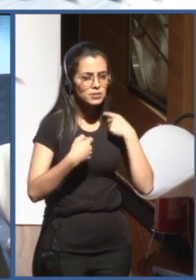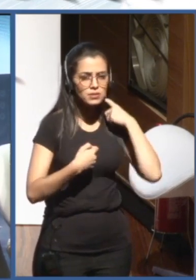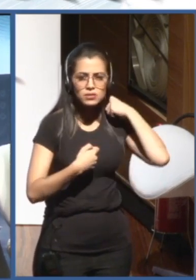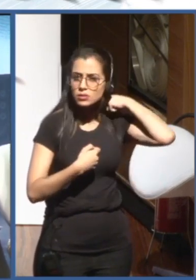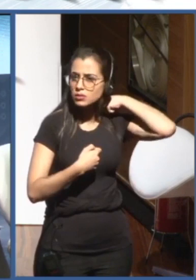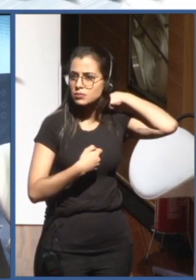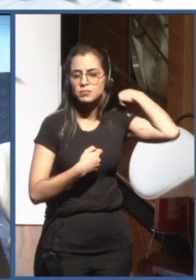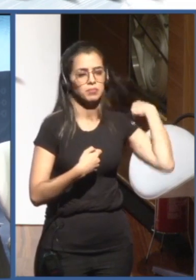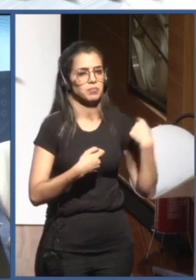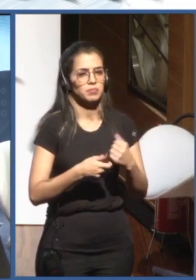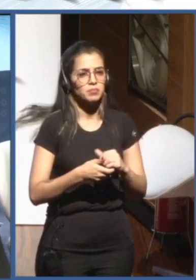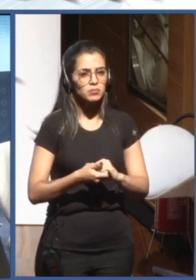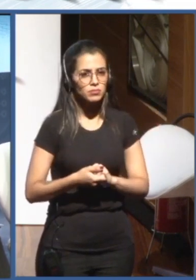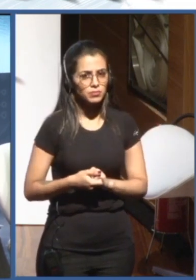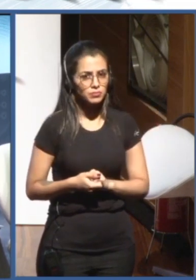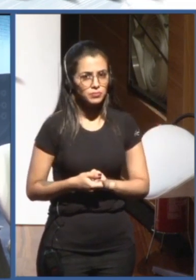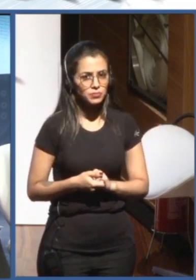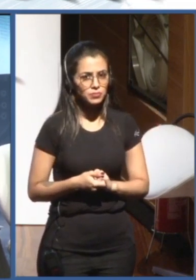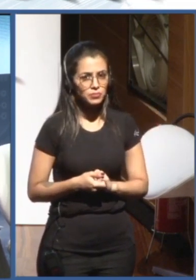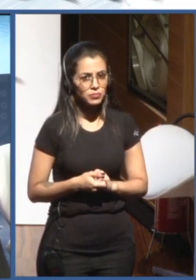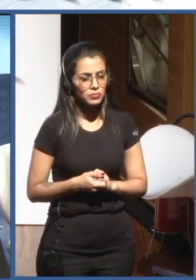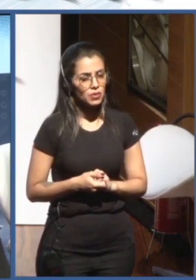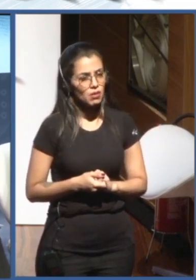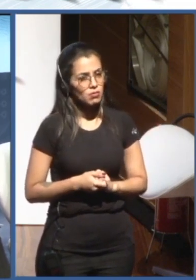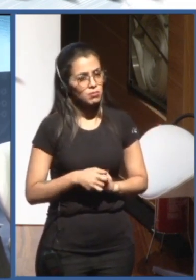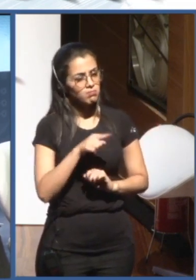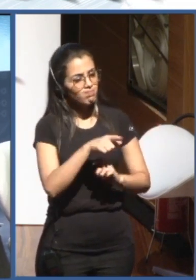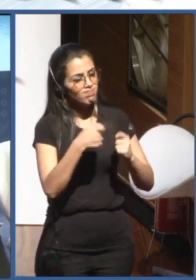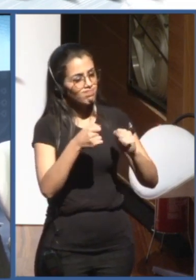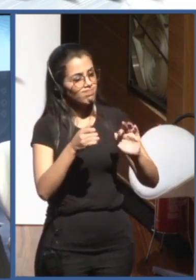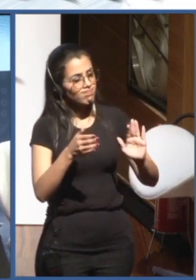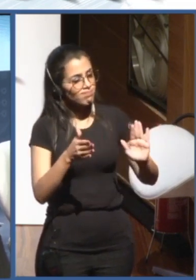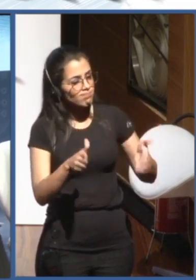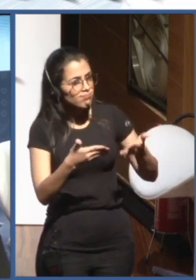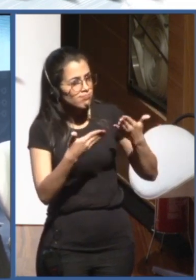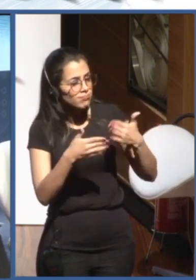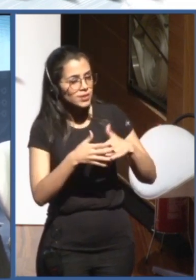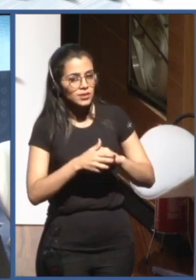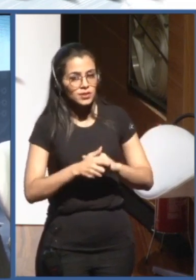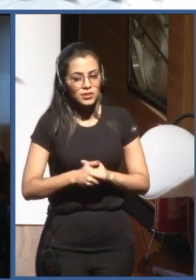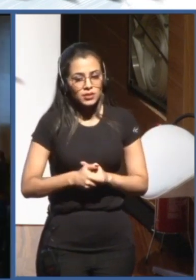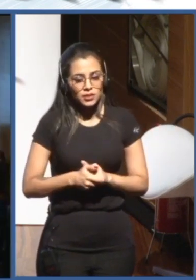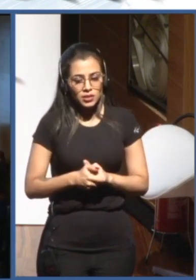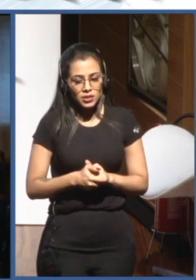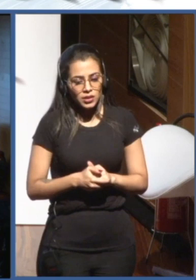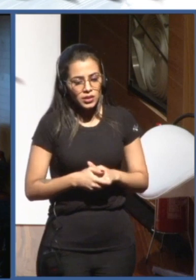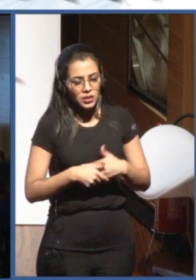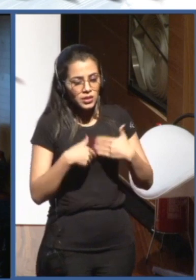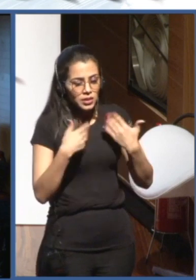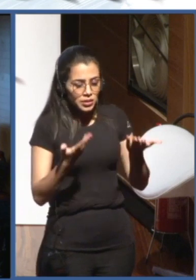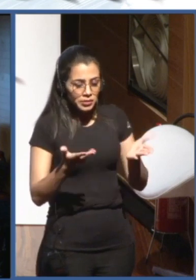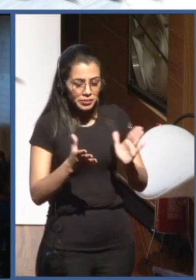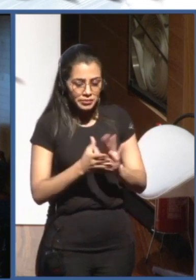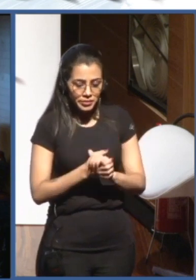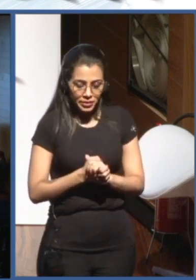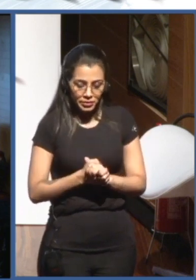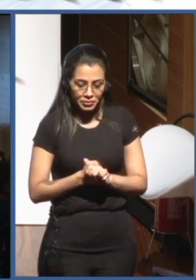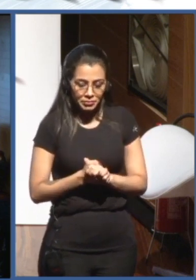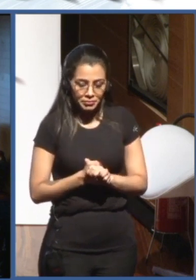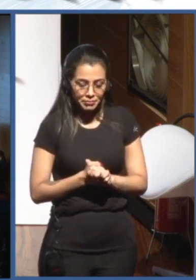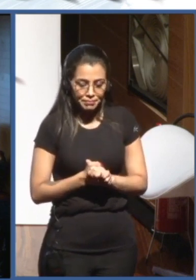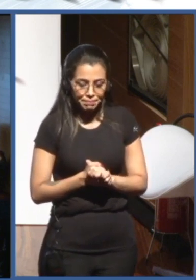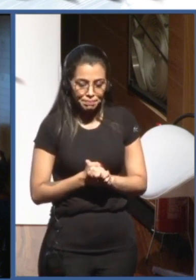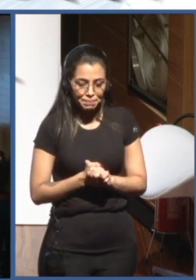and so on. I'm looking forward maybe to have more discussions on this. Thank you. Edson, in addition to being a UN high-level